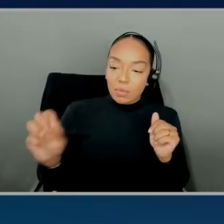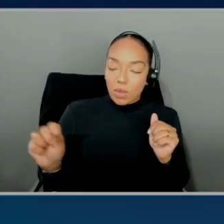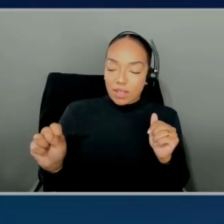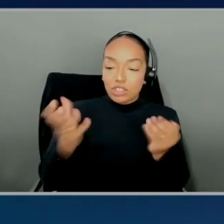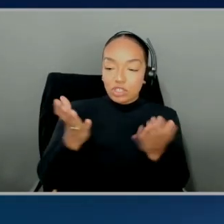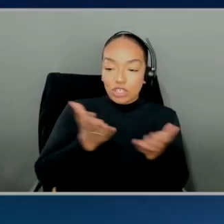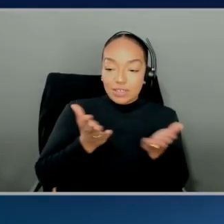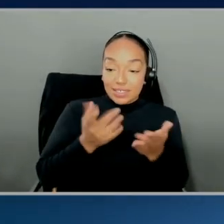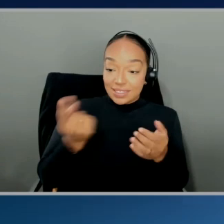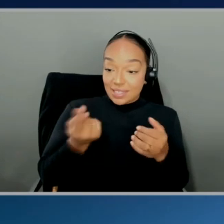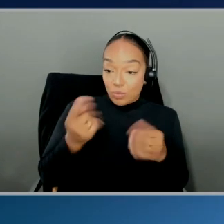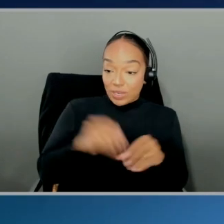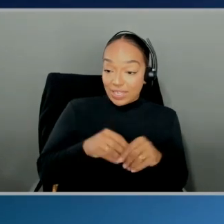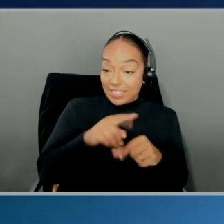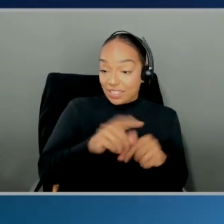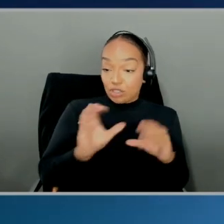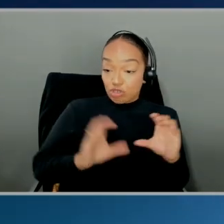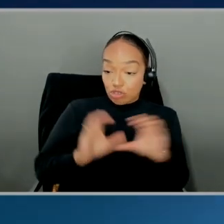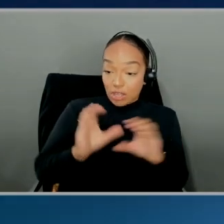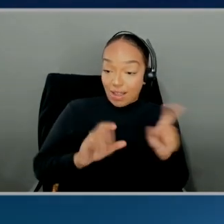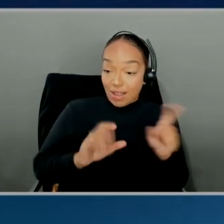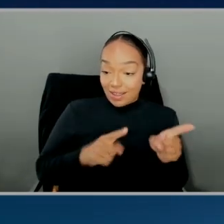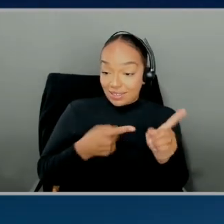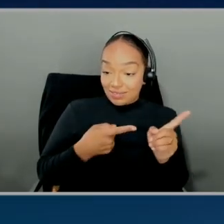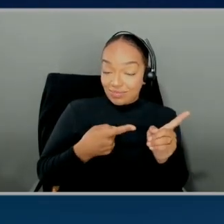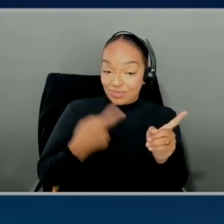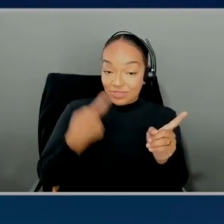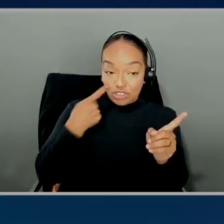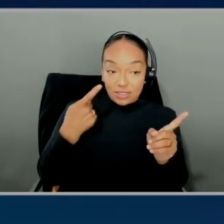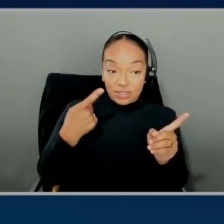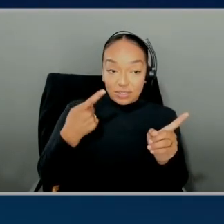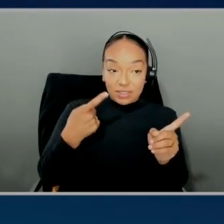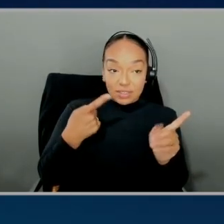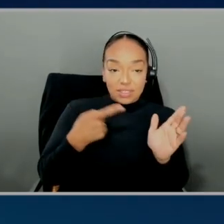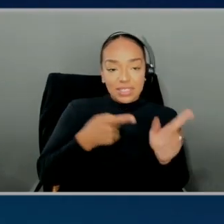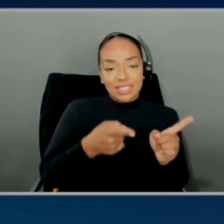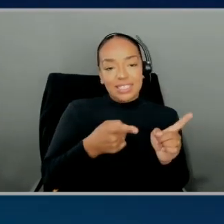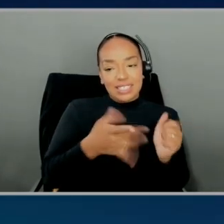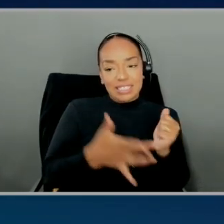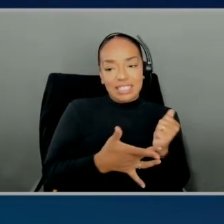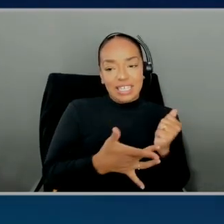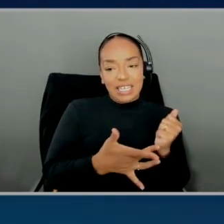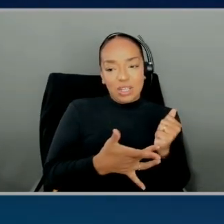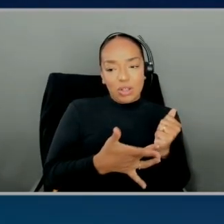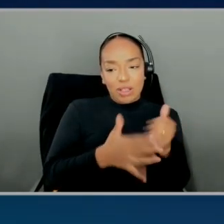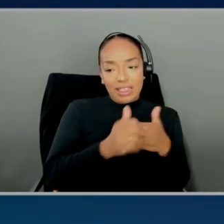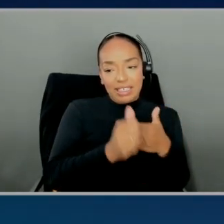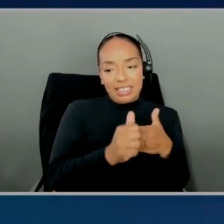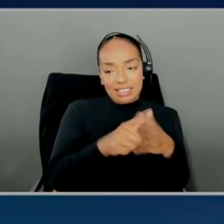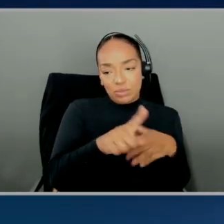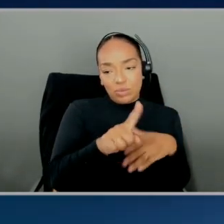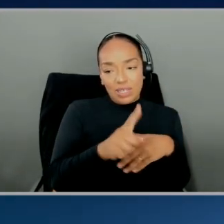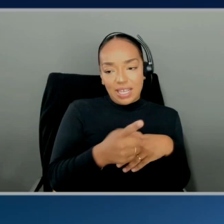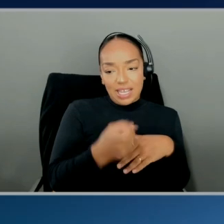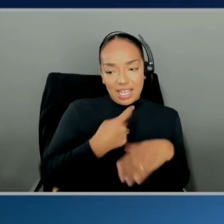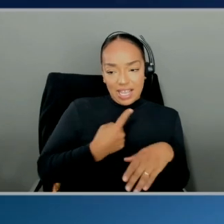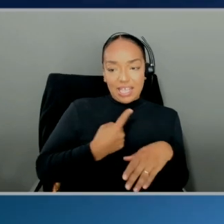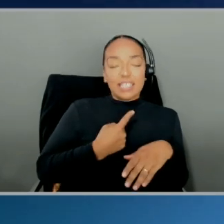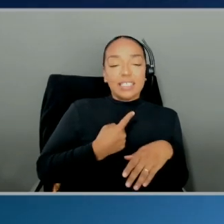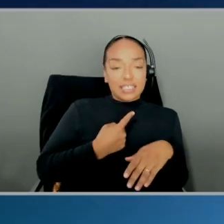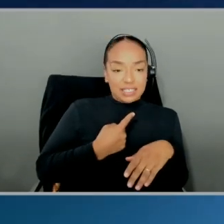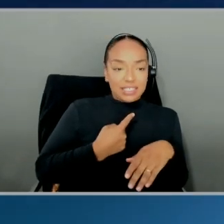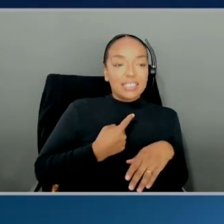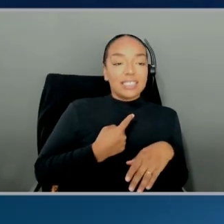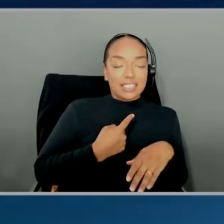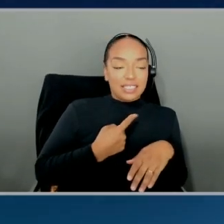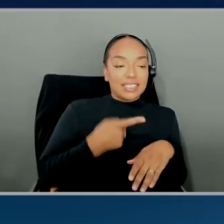pointed out. Wait, hold on. The technical lead is asking you questions. Is the technical lead polling you? Yeah. So, the technical lead is